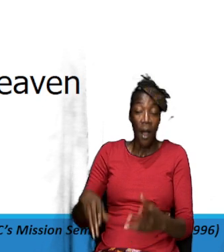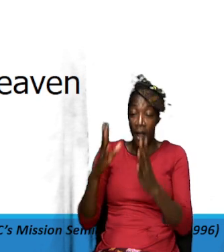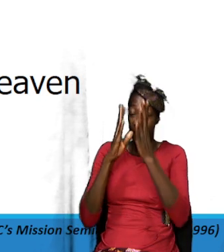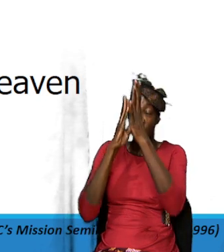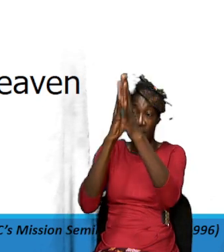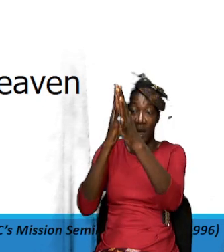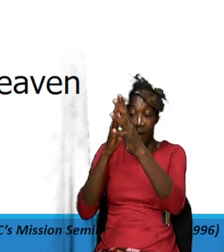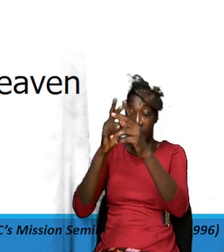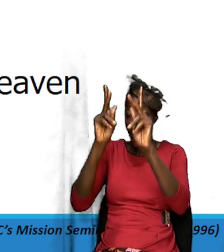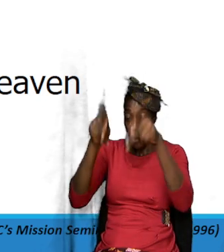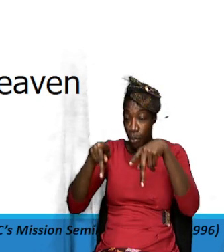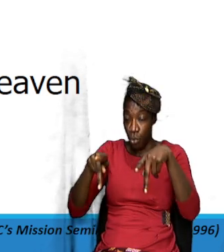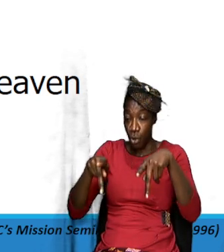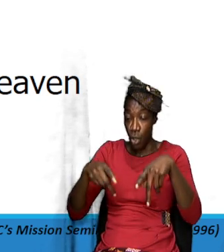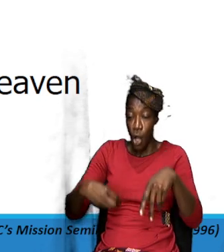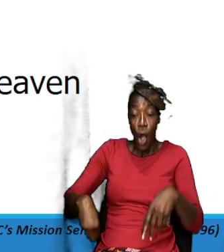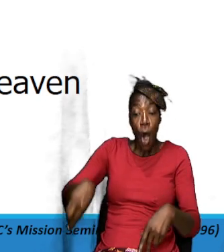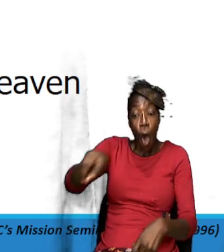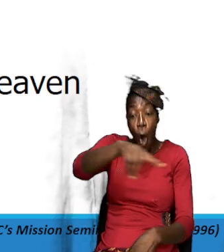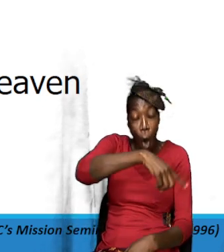also putting our mind